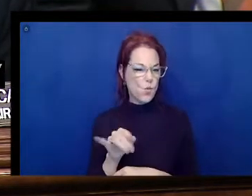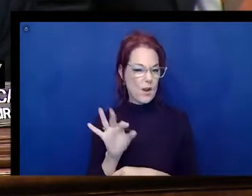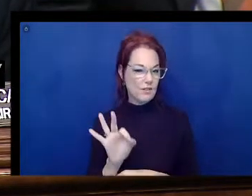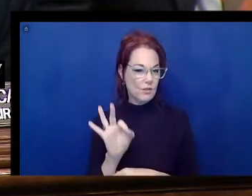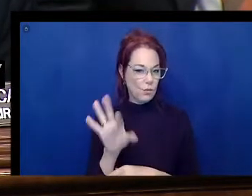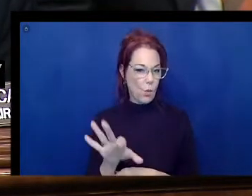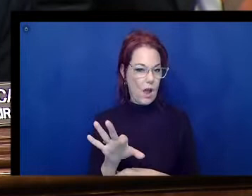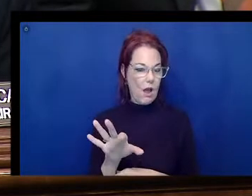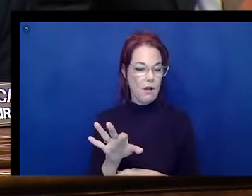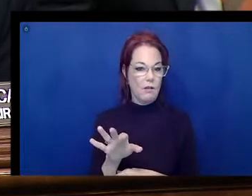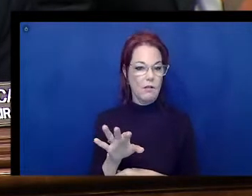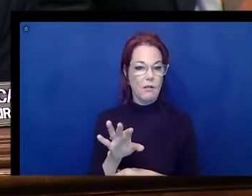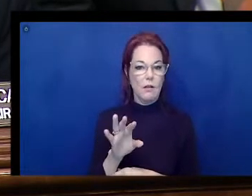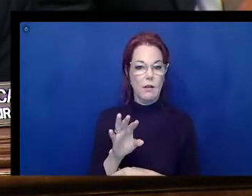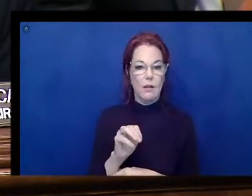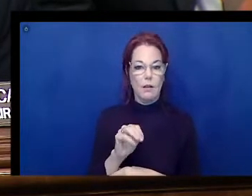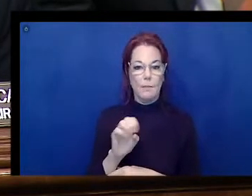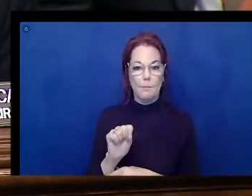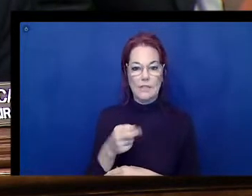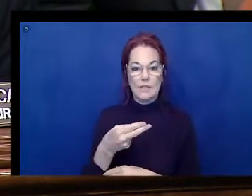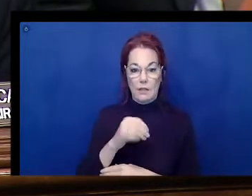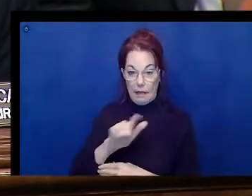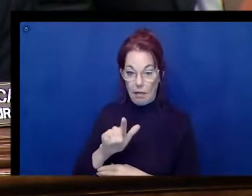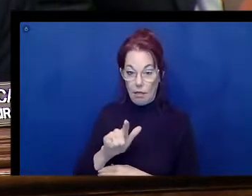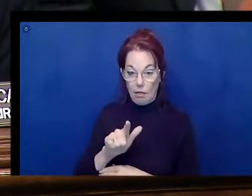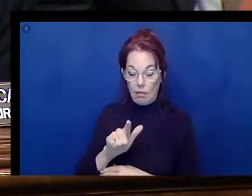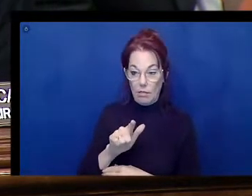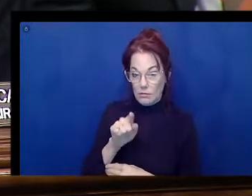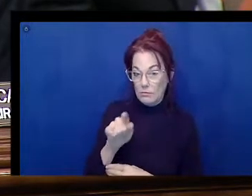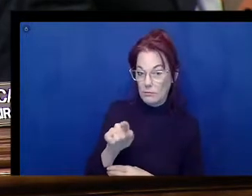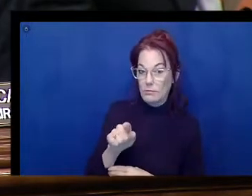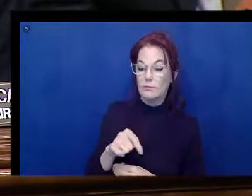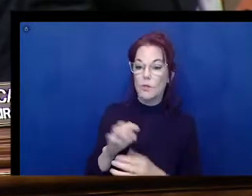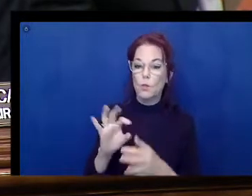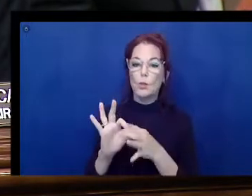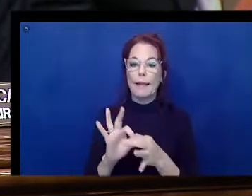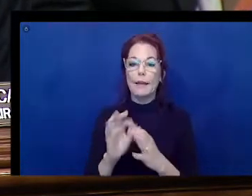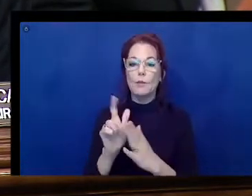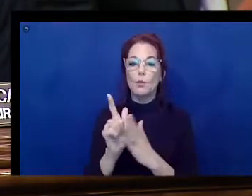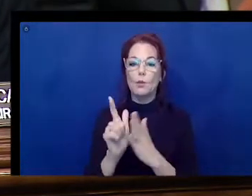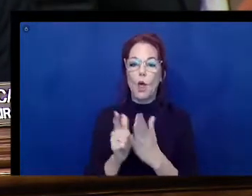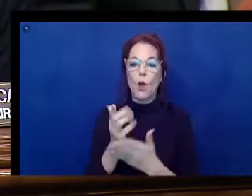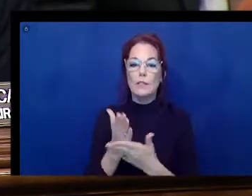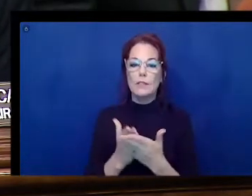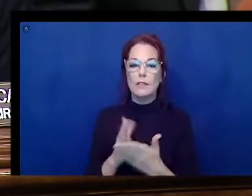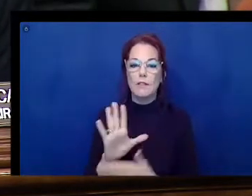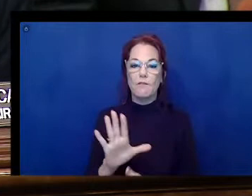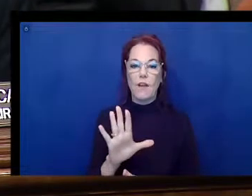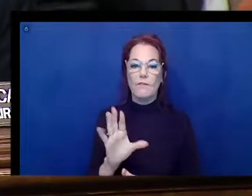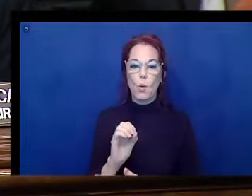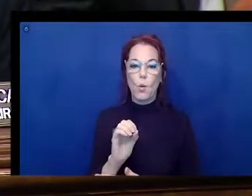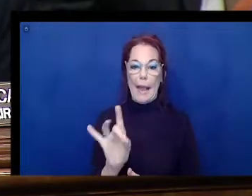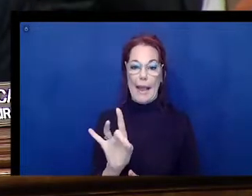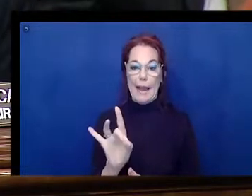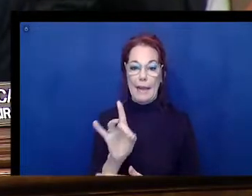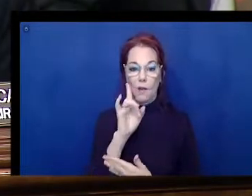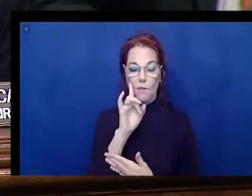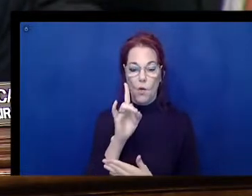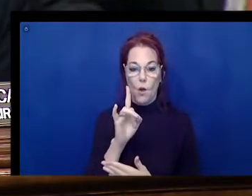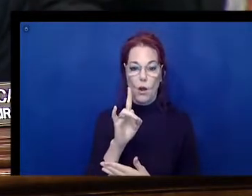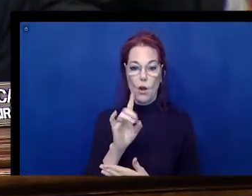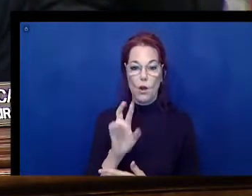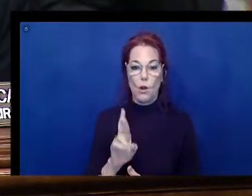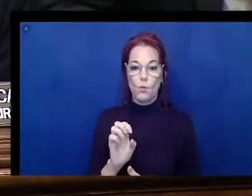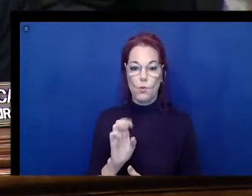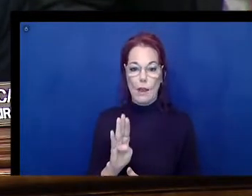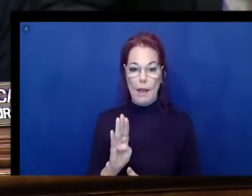Ms. Hill about the law. Section 508 of the Rehabilitation Act, as we've cited